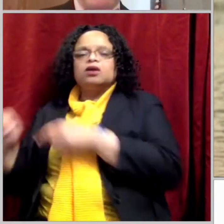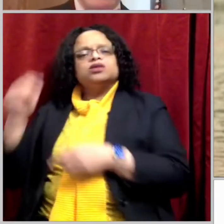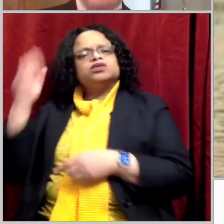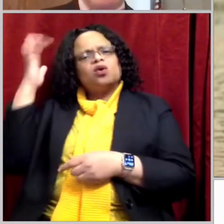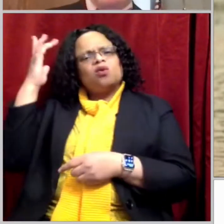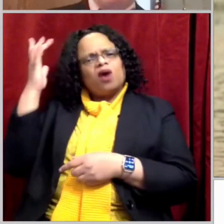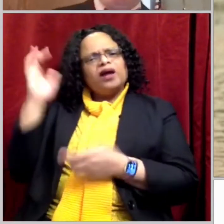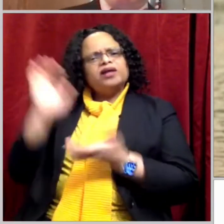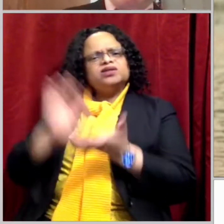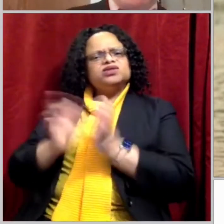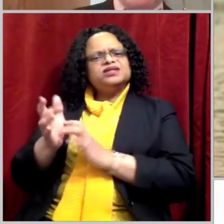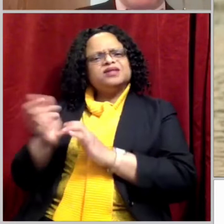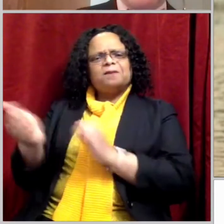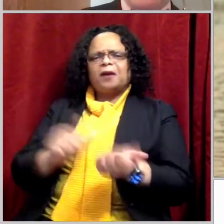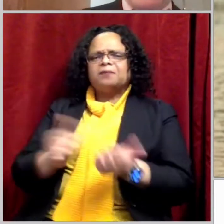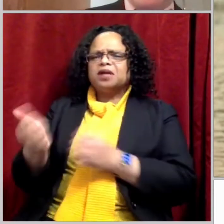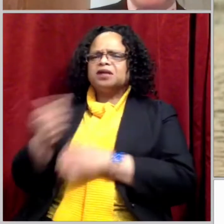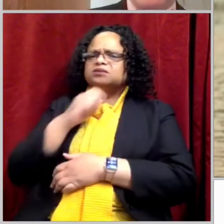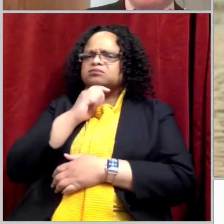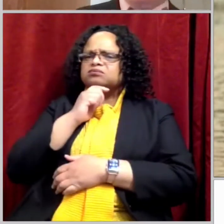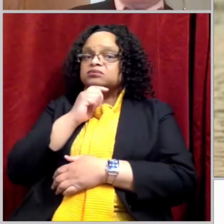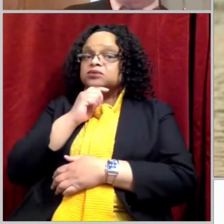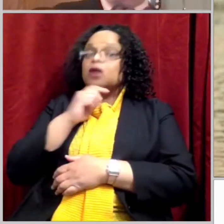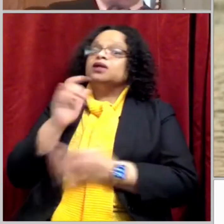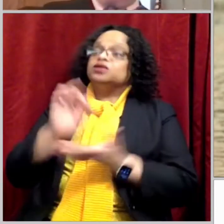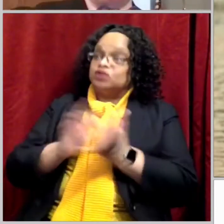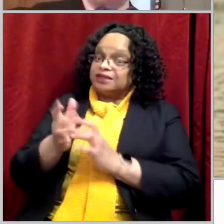Well, Jesus tells us why.